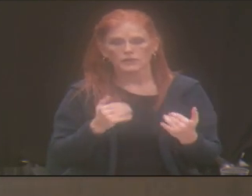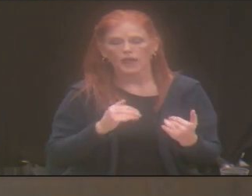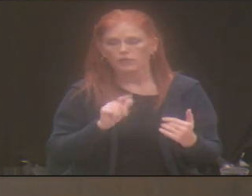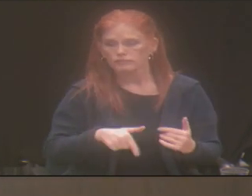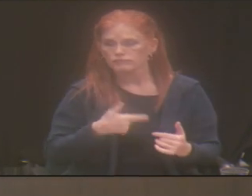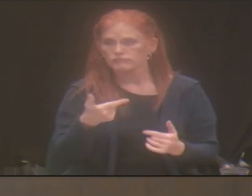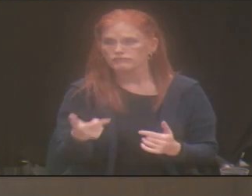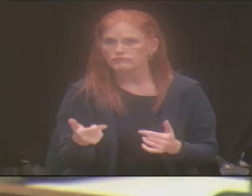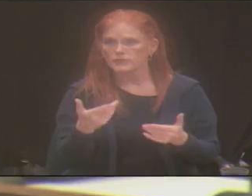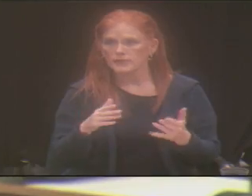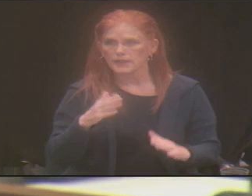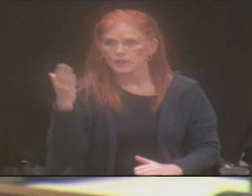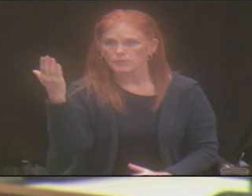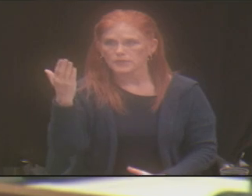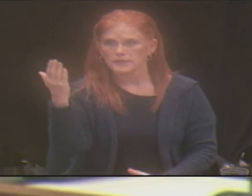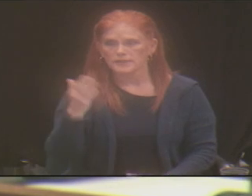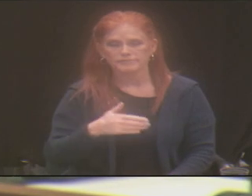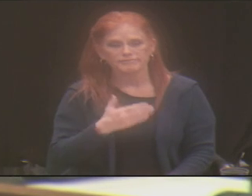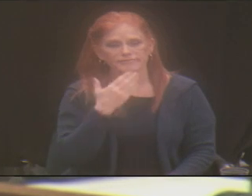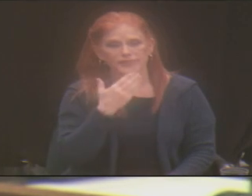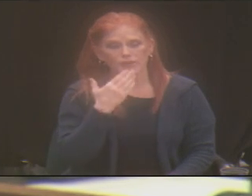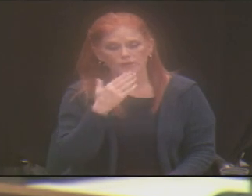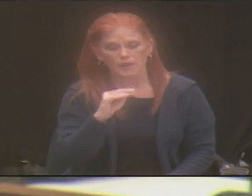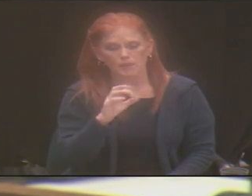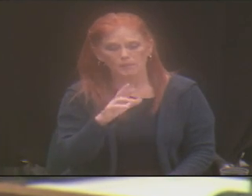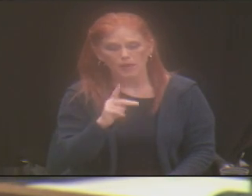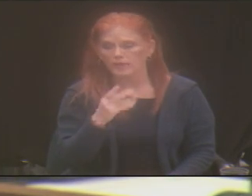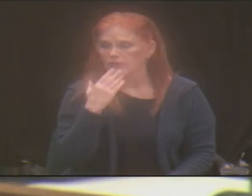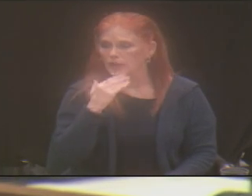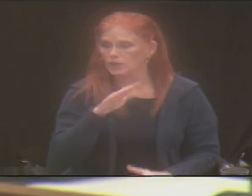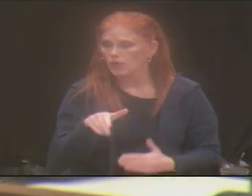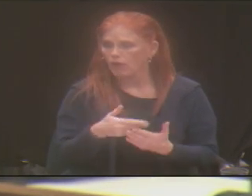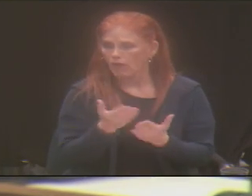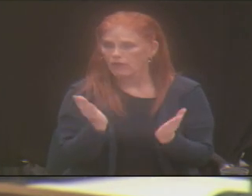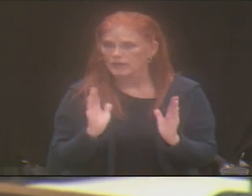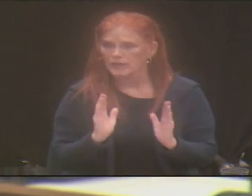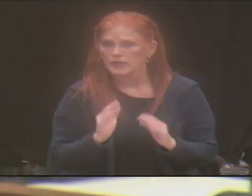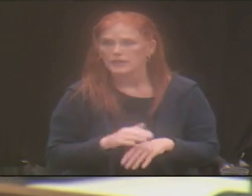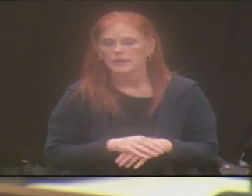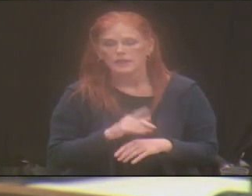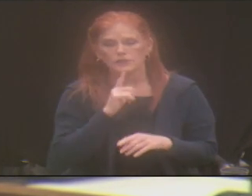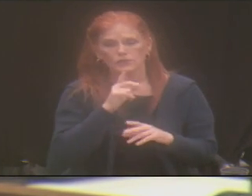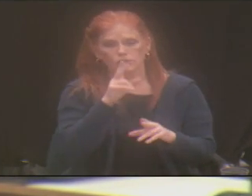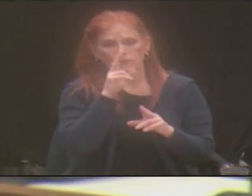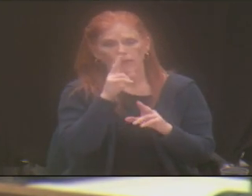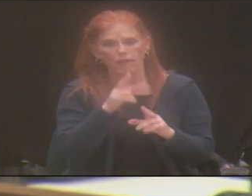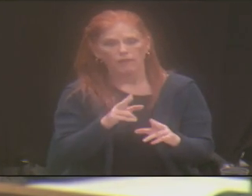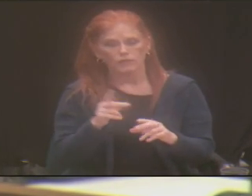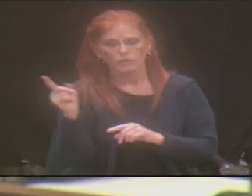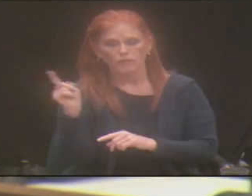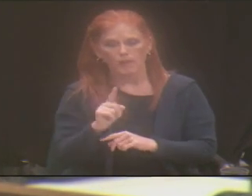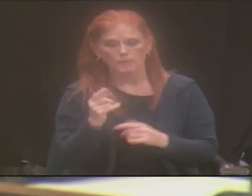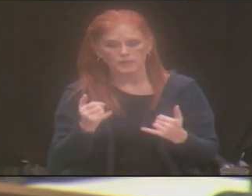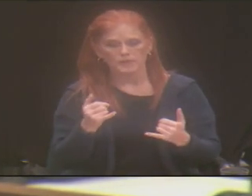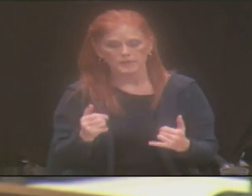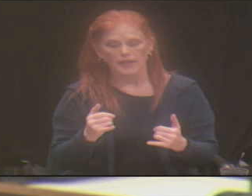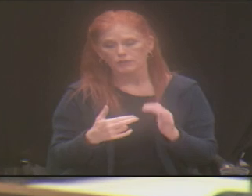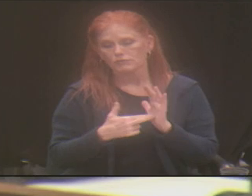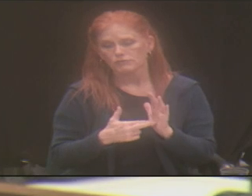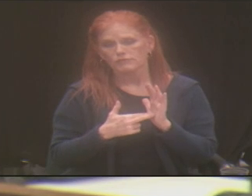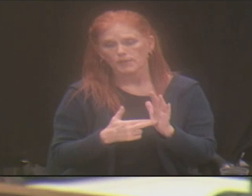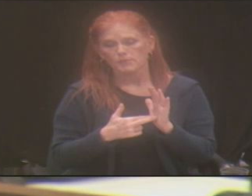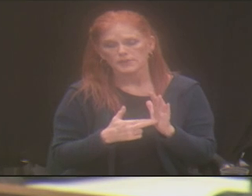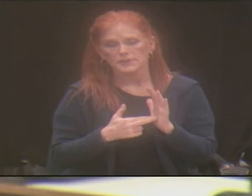Lisa. Thank you. Thank you, Mark. Thank you, all of you. What an honor it is to be here today and to represent